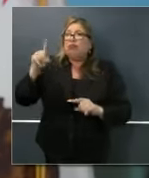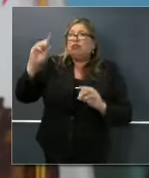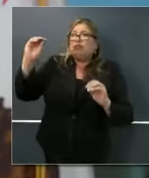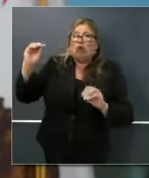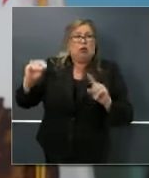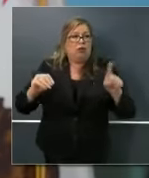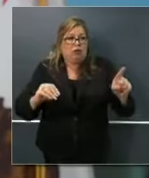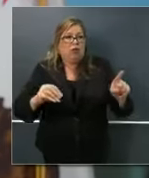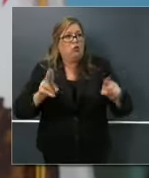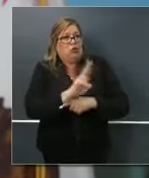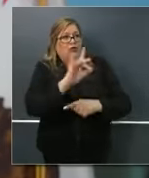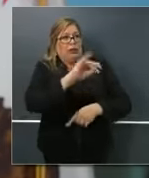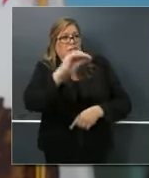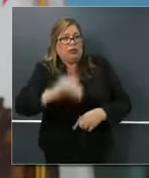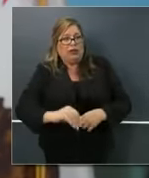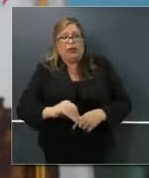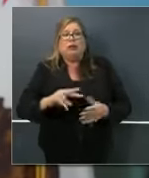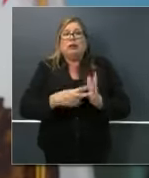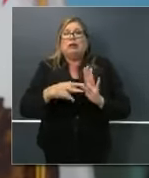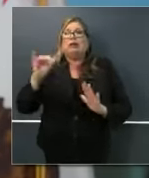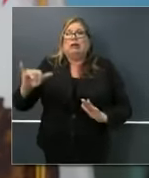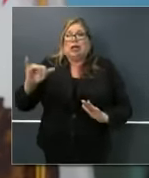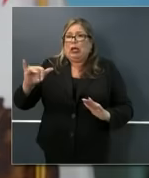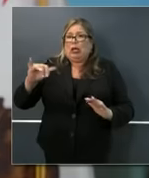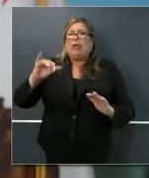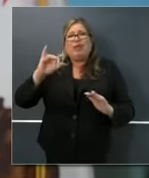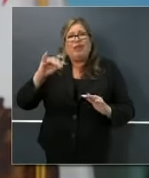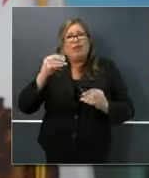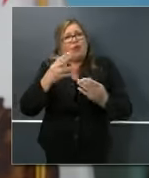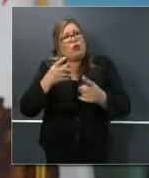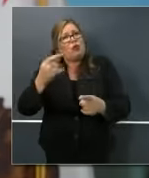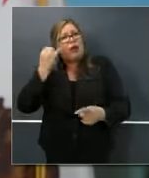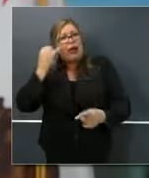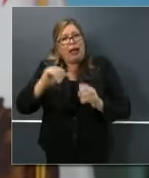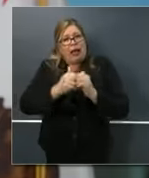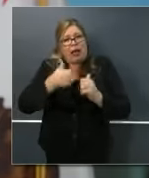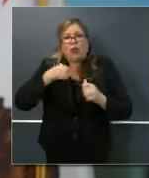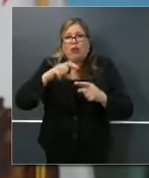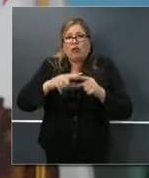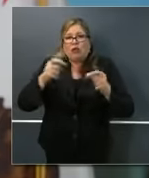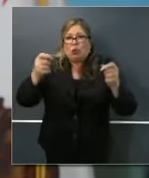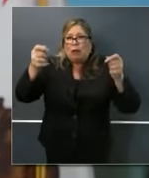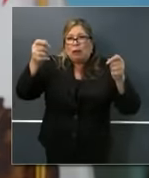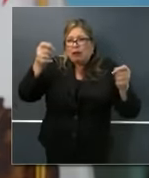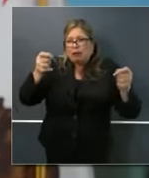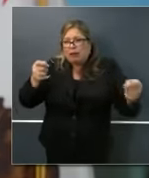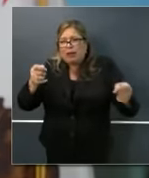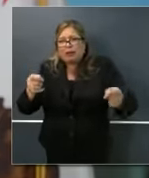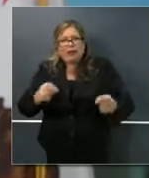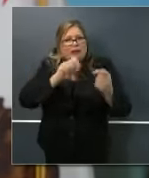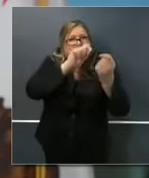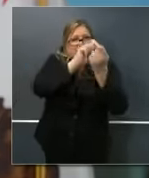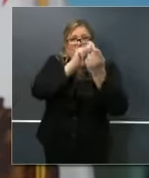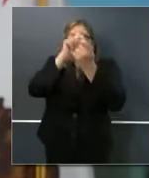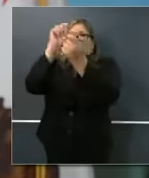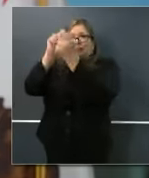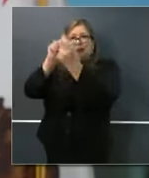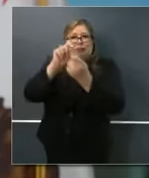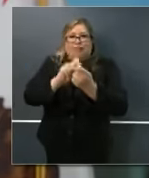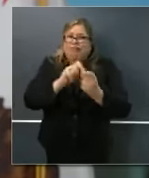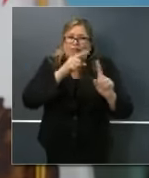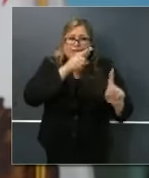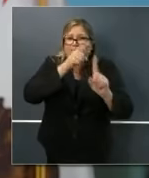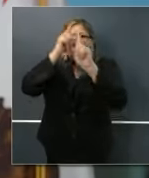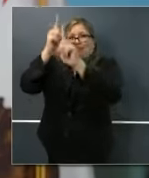of how we have to manage through this with nuance and precision and specificity